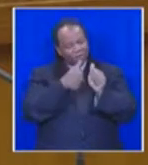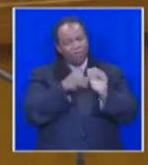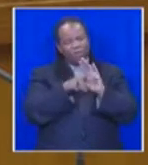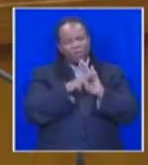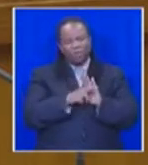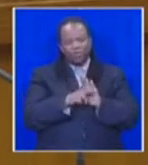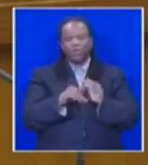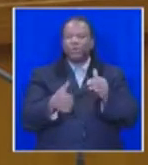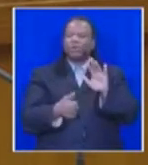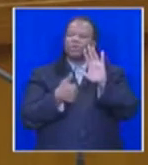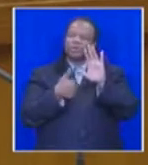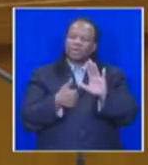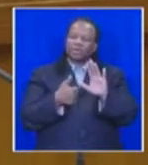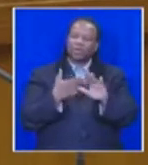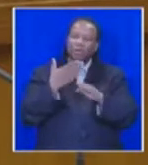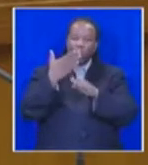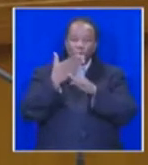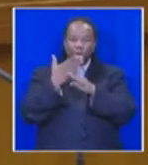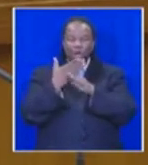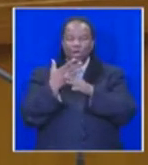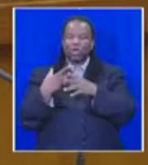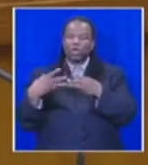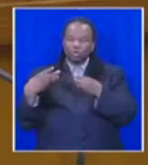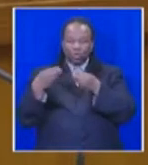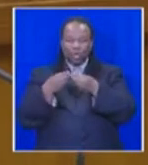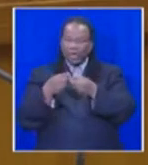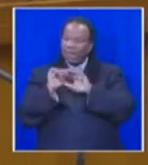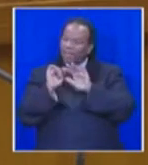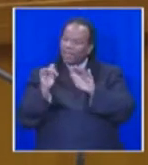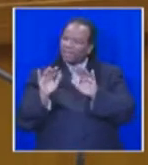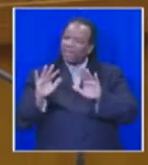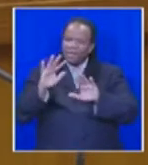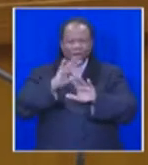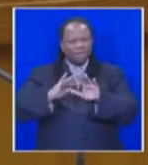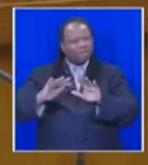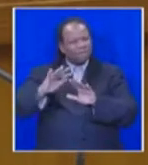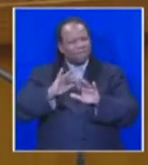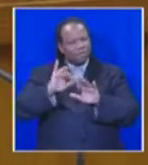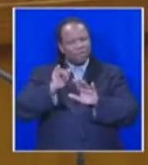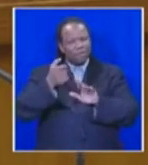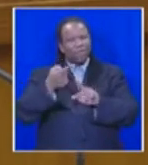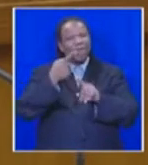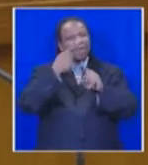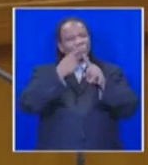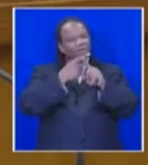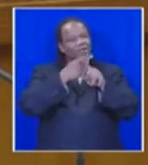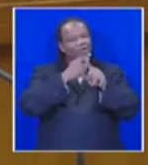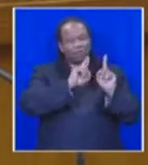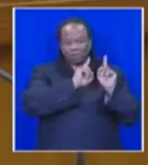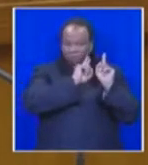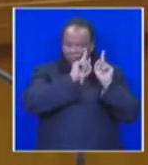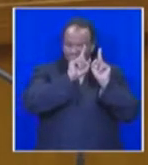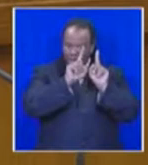And six, work together to ensure a climate in Parliament that enables members of the executive to appear before Parliament